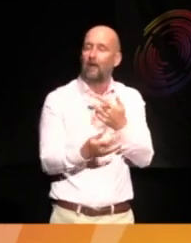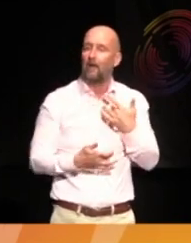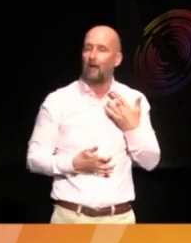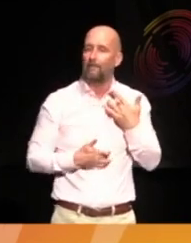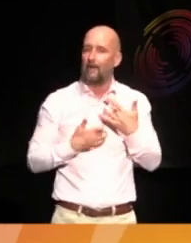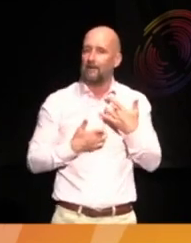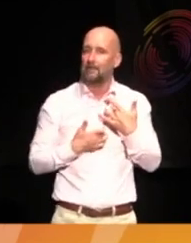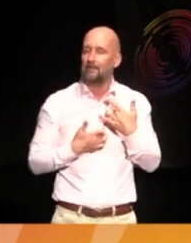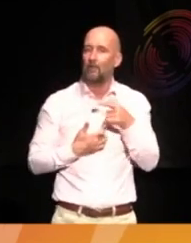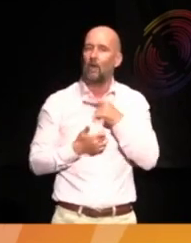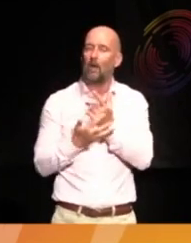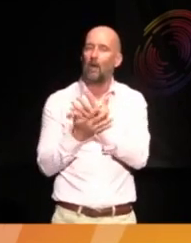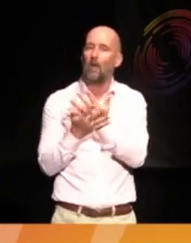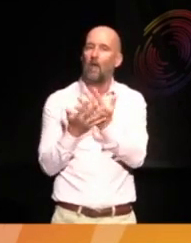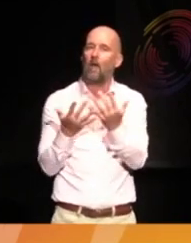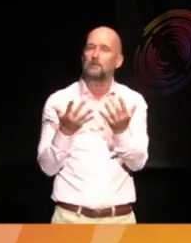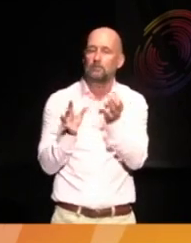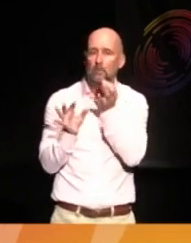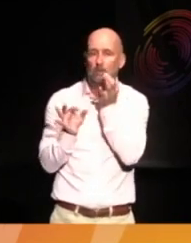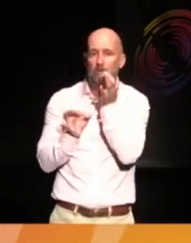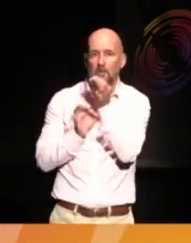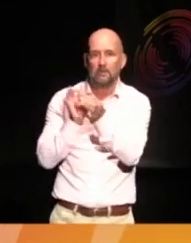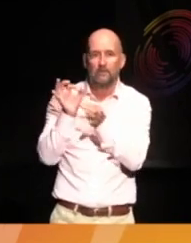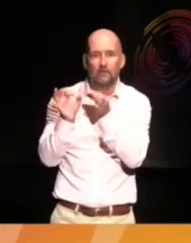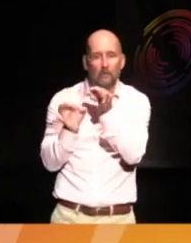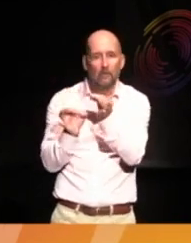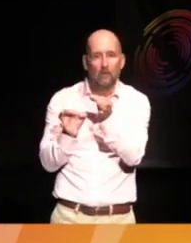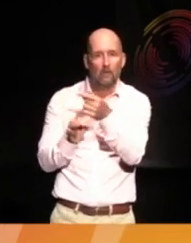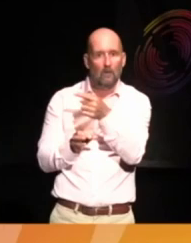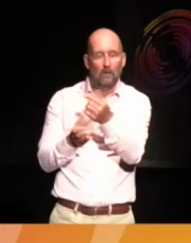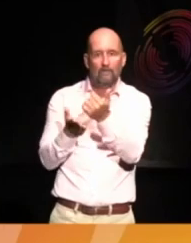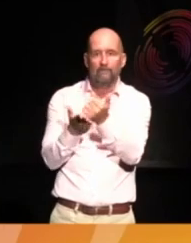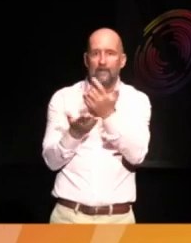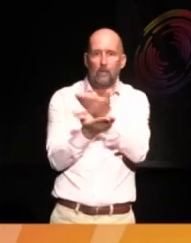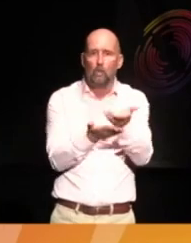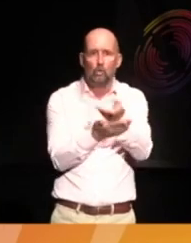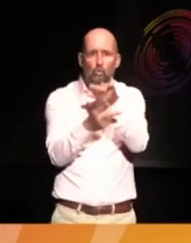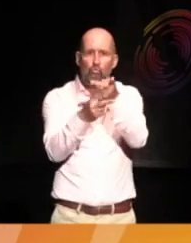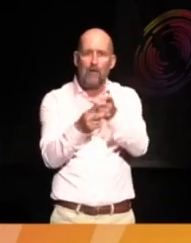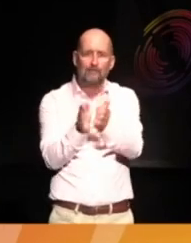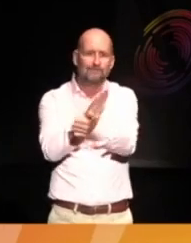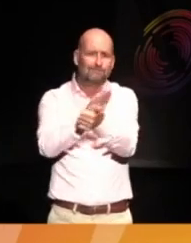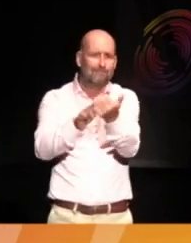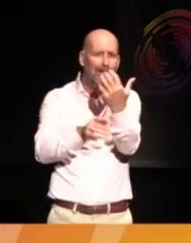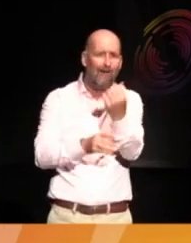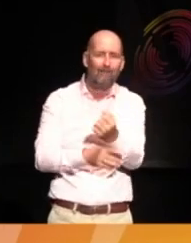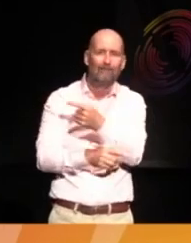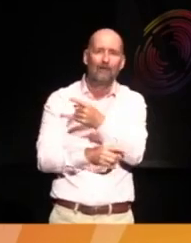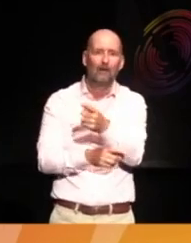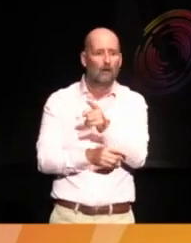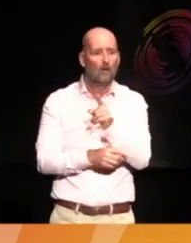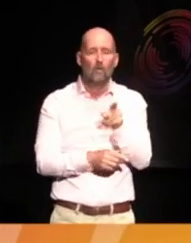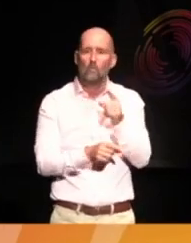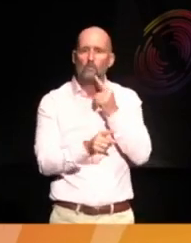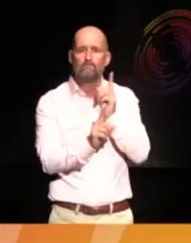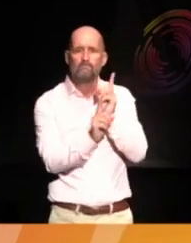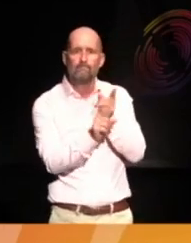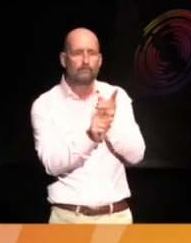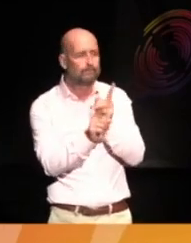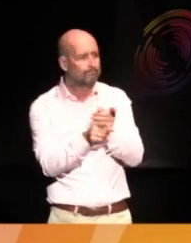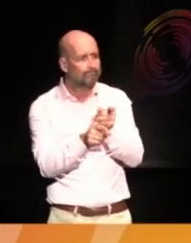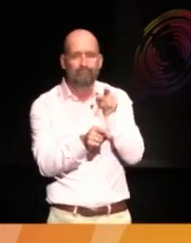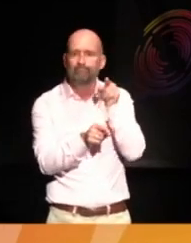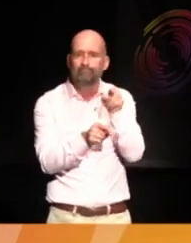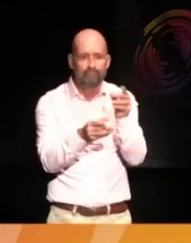because lots of the people we interviewed, and they were fantastic curators, there was this sense of we go to the